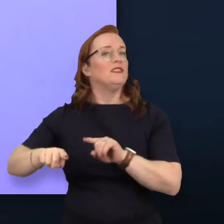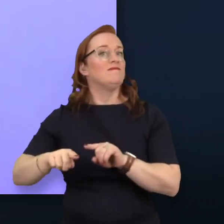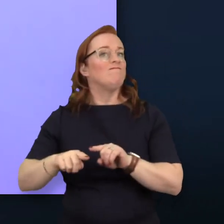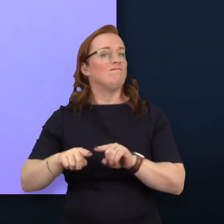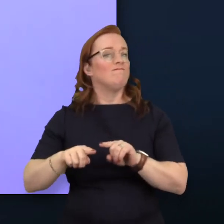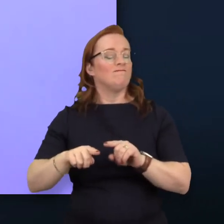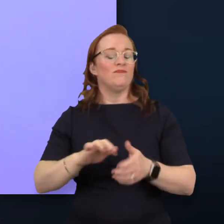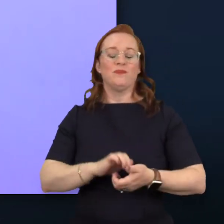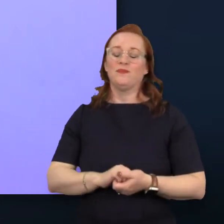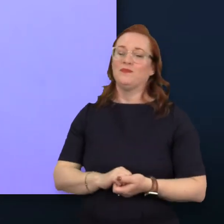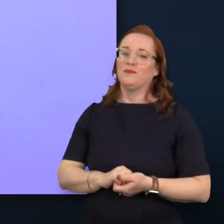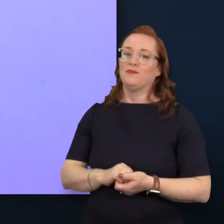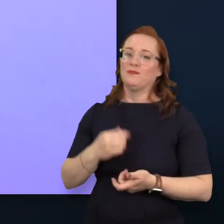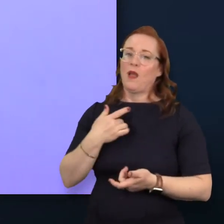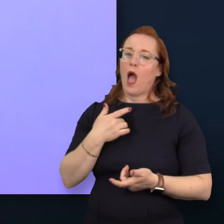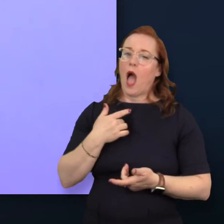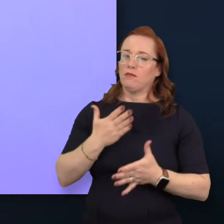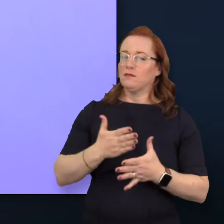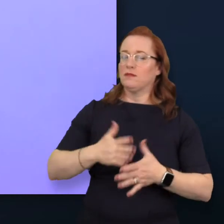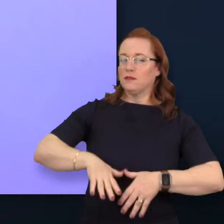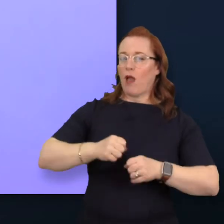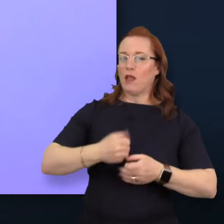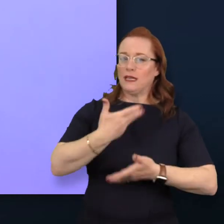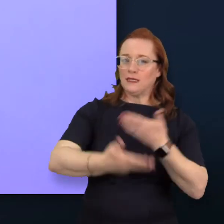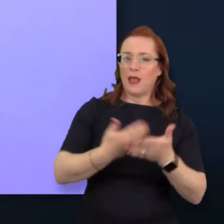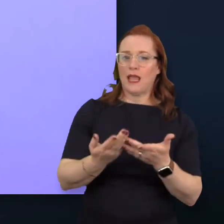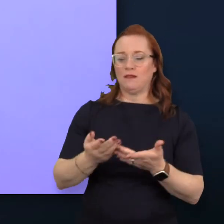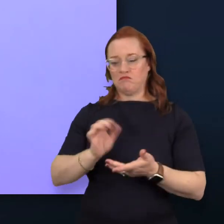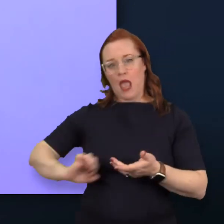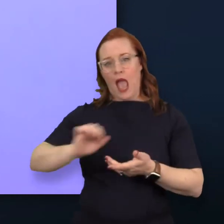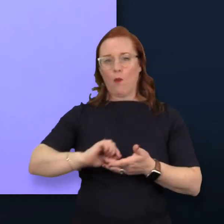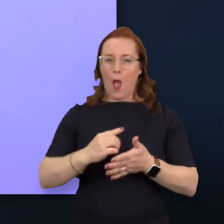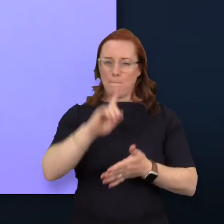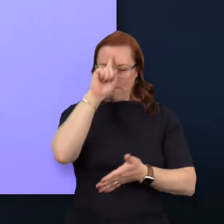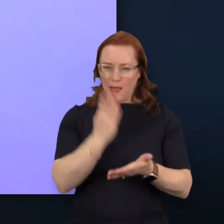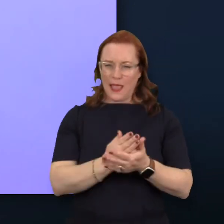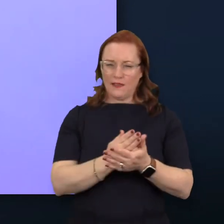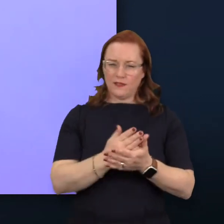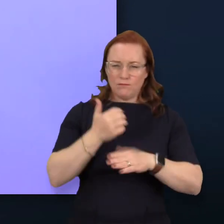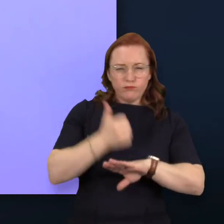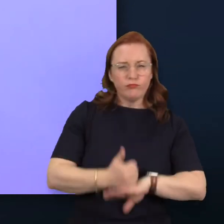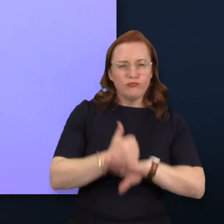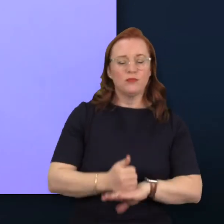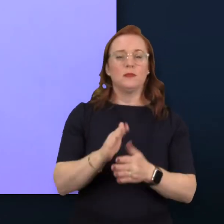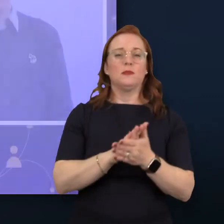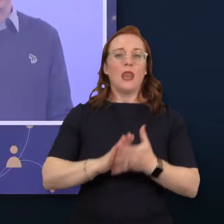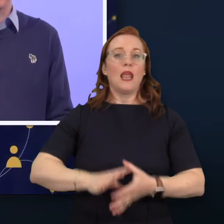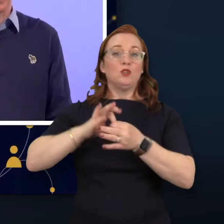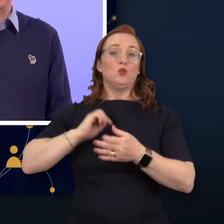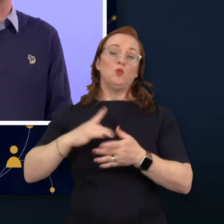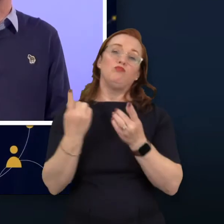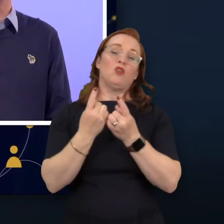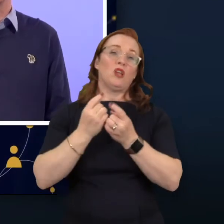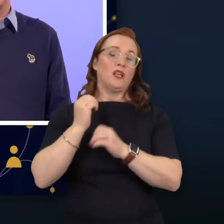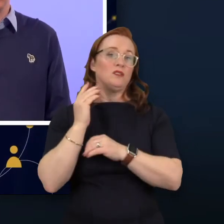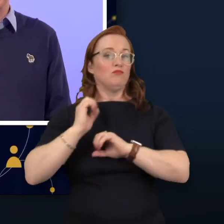So let me begin by outlining our core beliefs, which helps inform our proposition. We believe